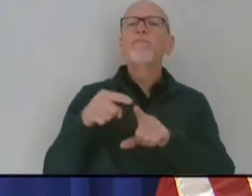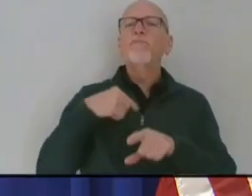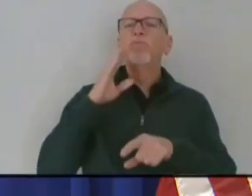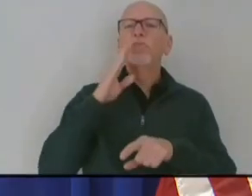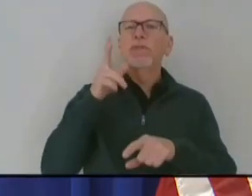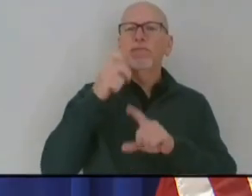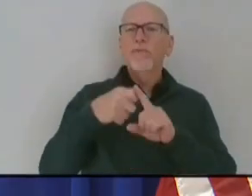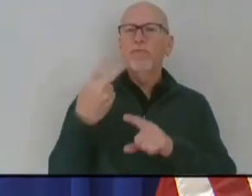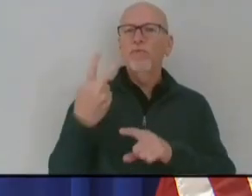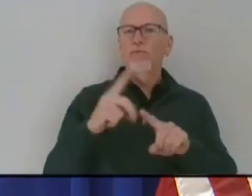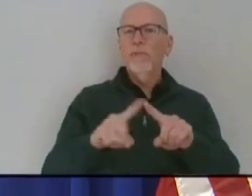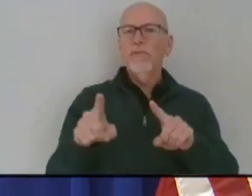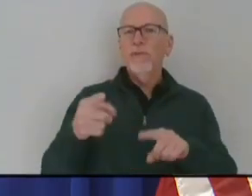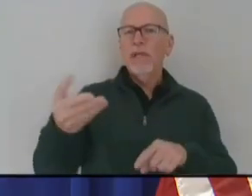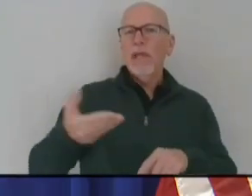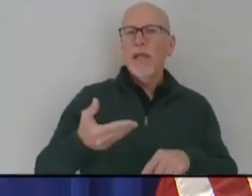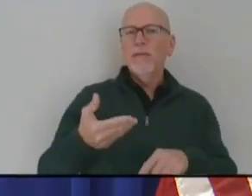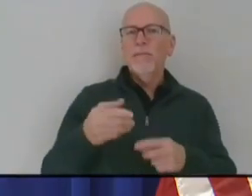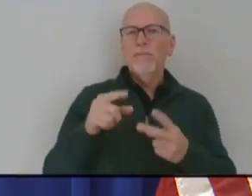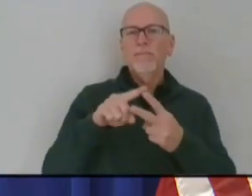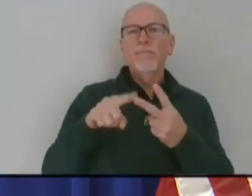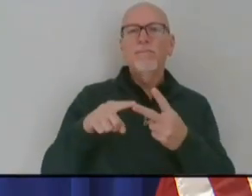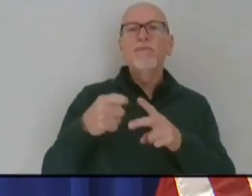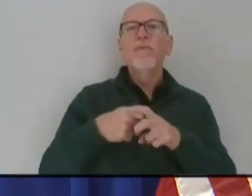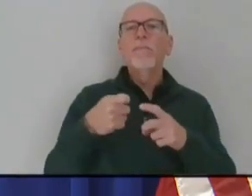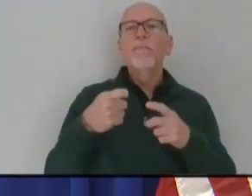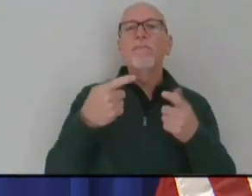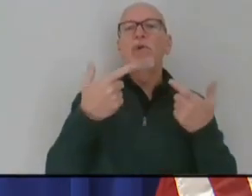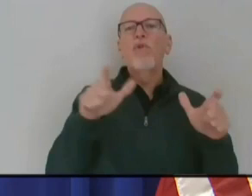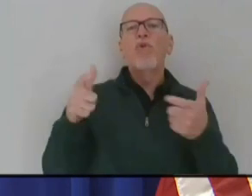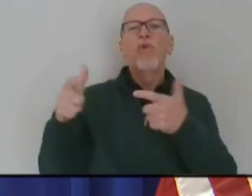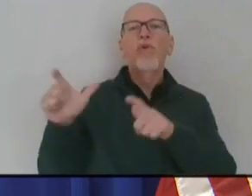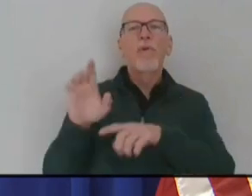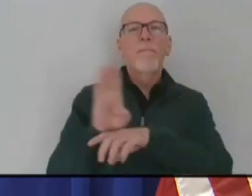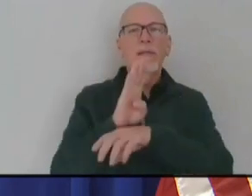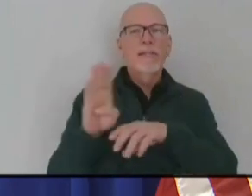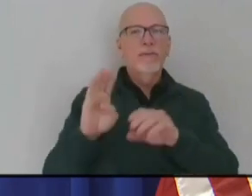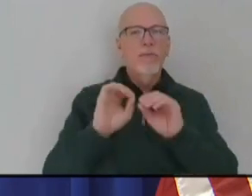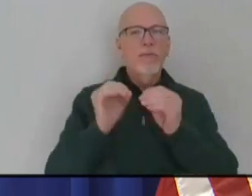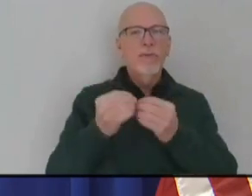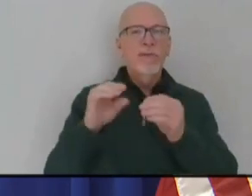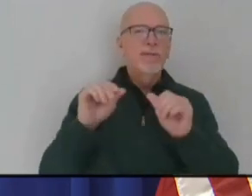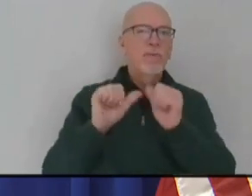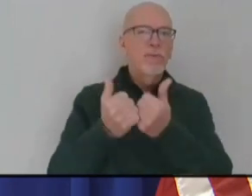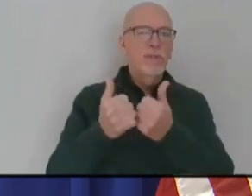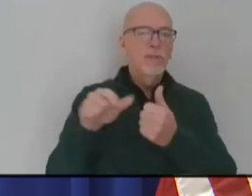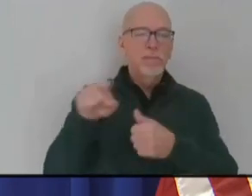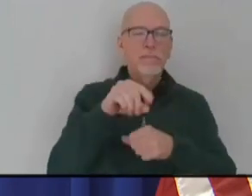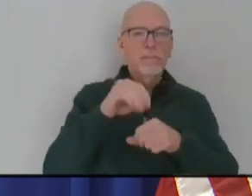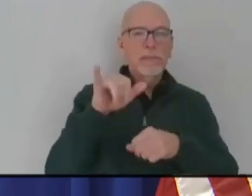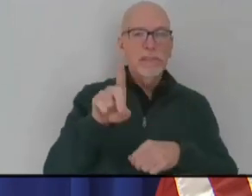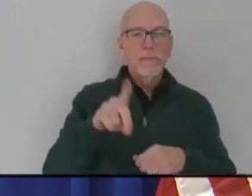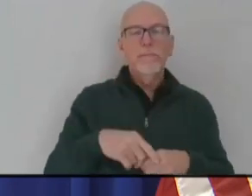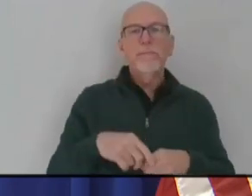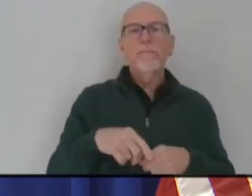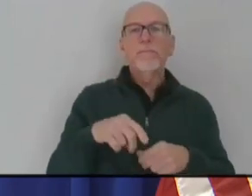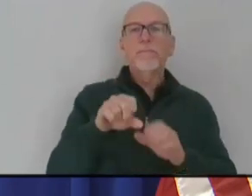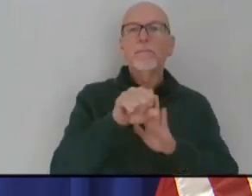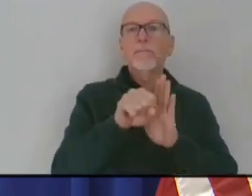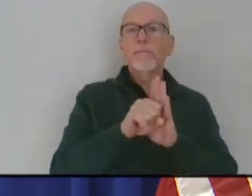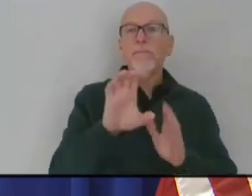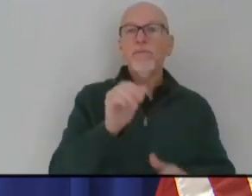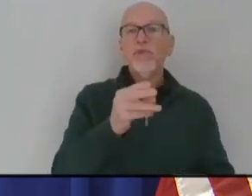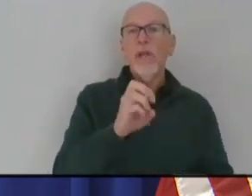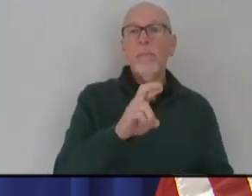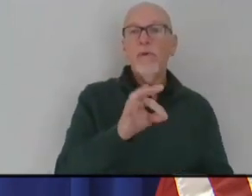guests representing two of our largest business organizations and associations in the state of Indiana, the State Chamber of Commerce,